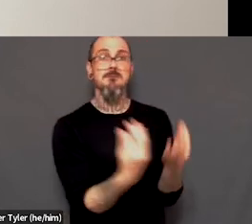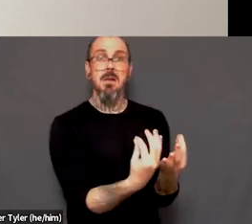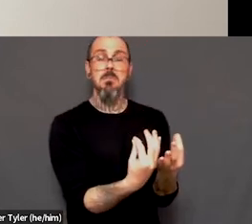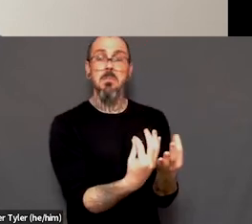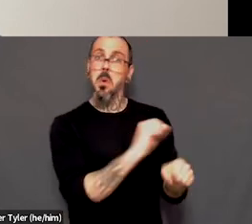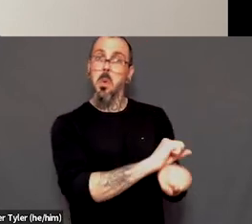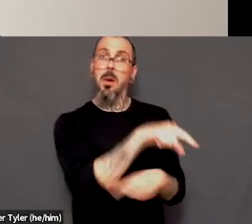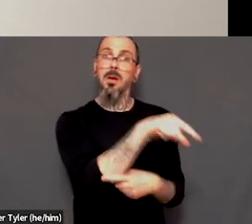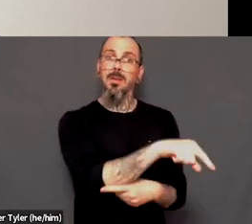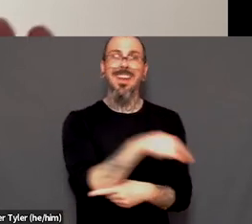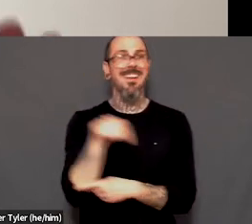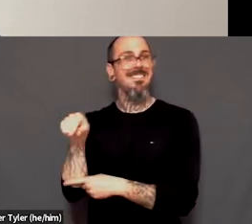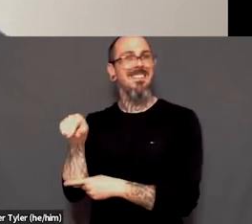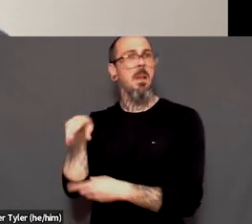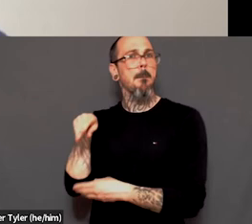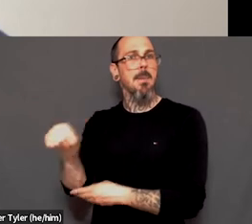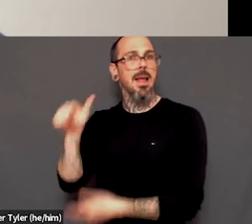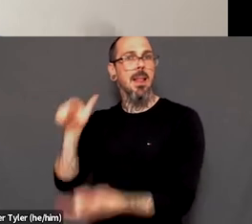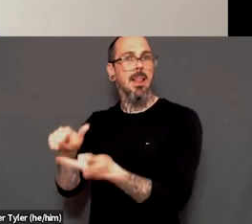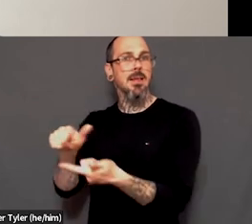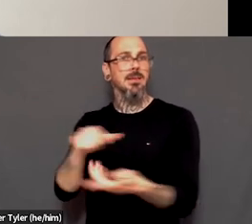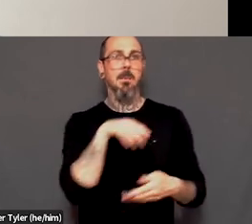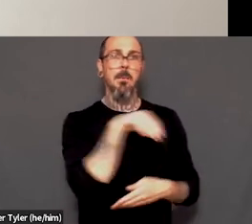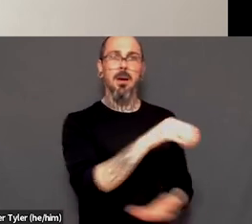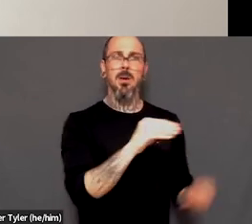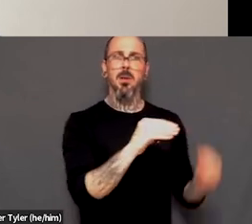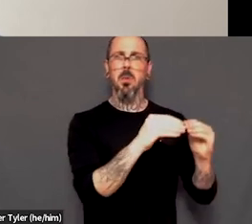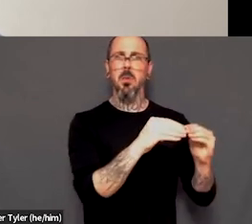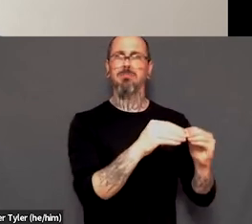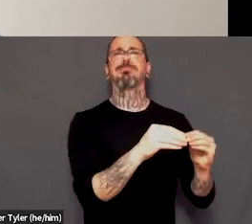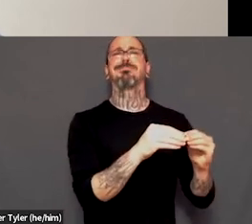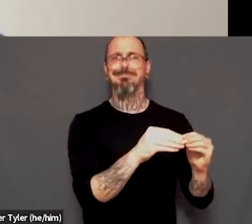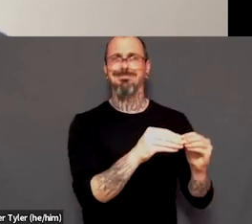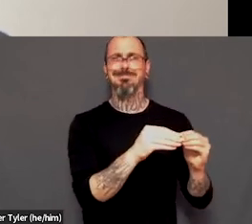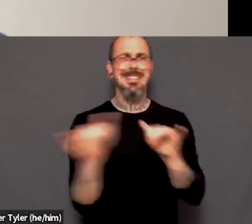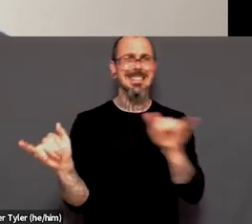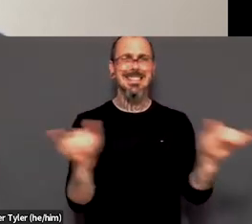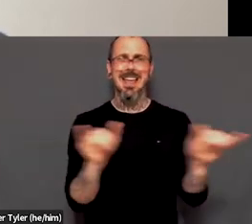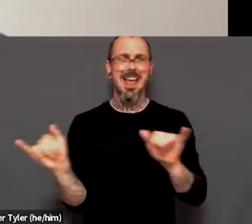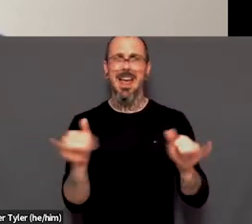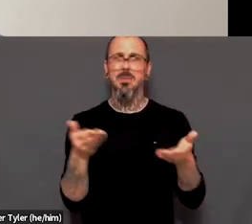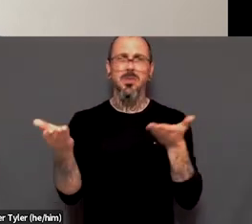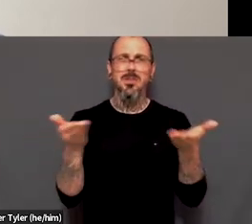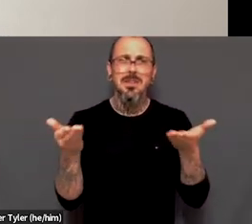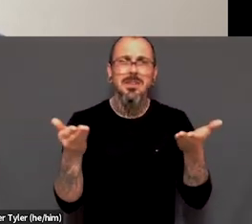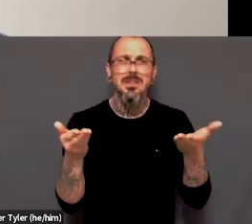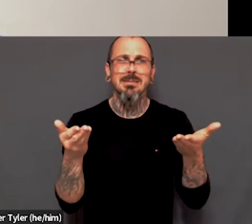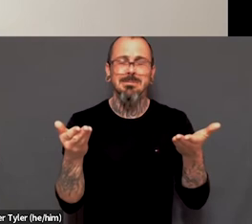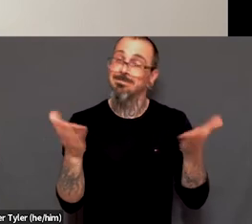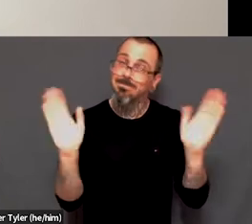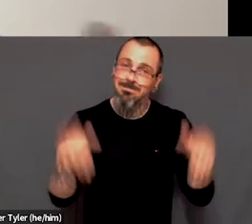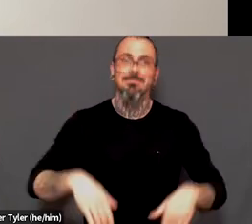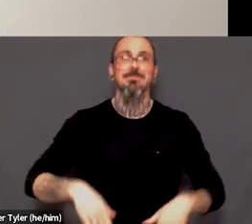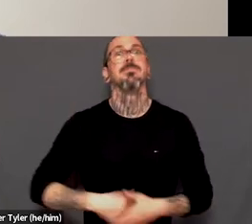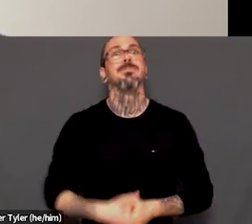make any sense. These are, these are like primary health care. Okay. So you've heard me on that one. So one call to action is to continue to